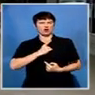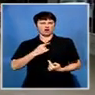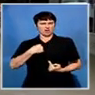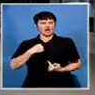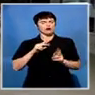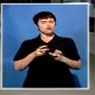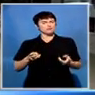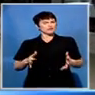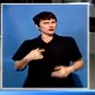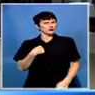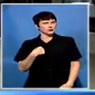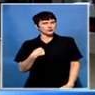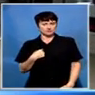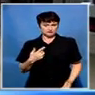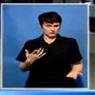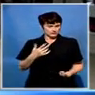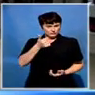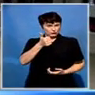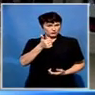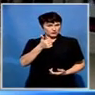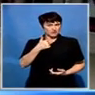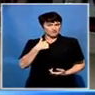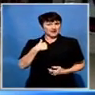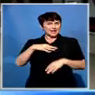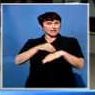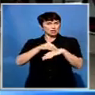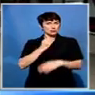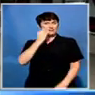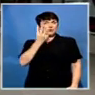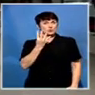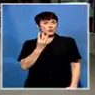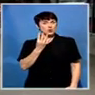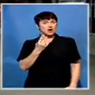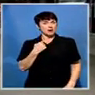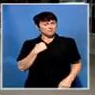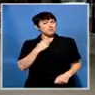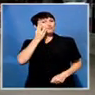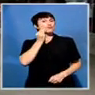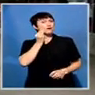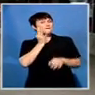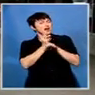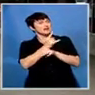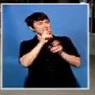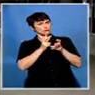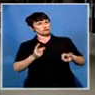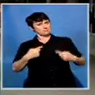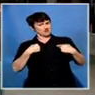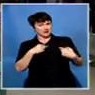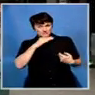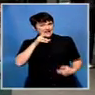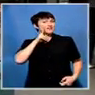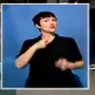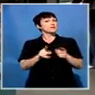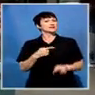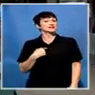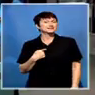I don't think it's a good idea because I lost my virginity when I was four. I was raped by my grandfather, so I don't think it's a good idea because I